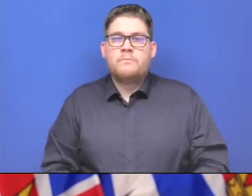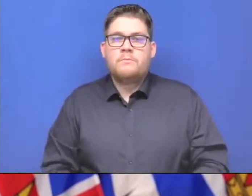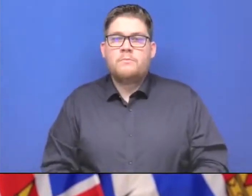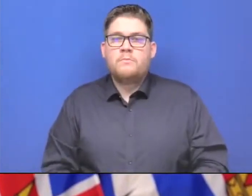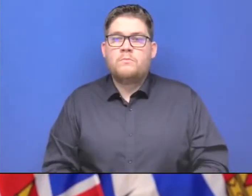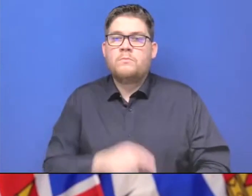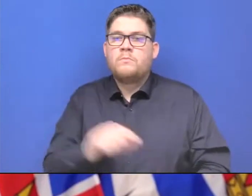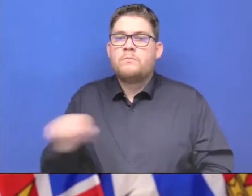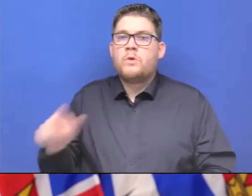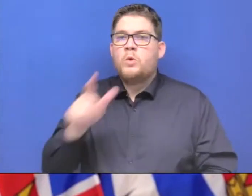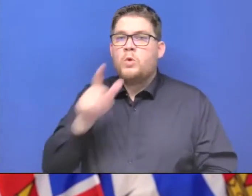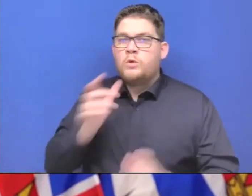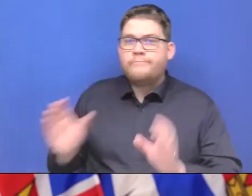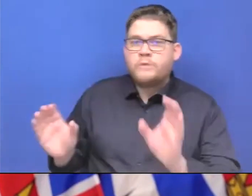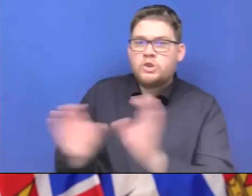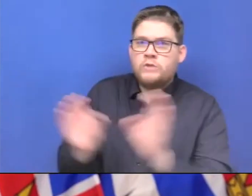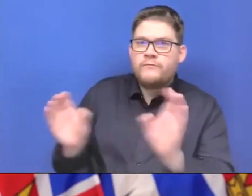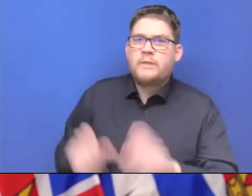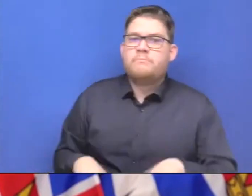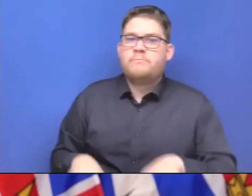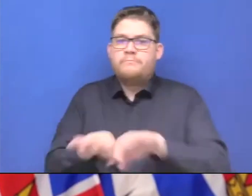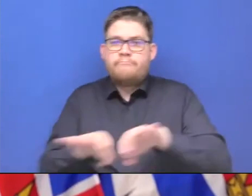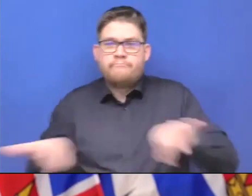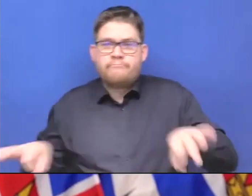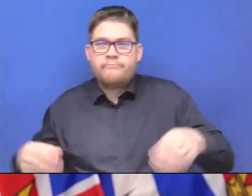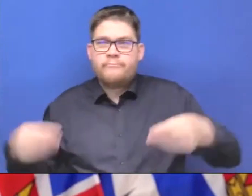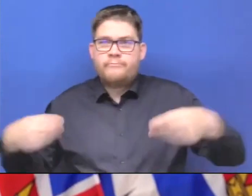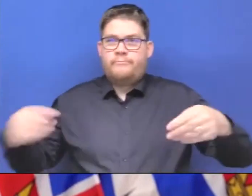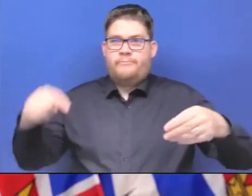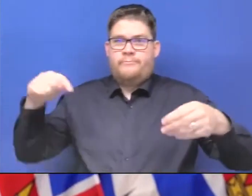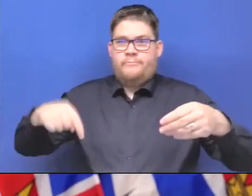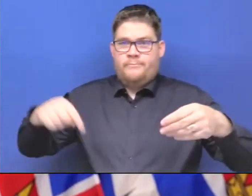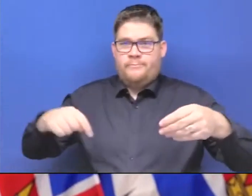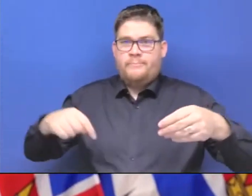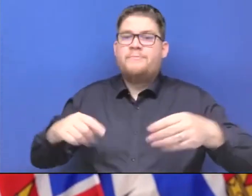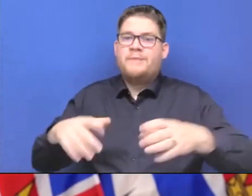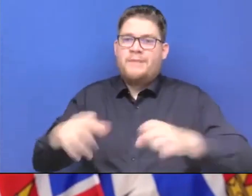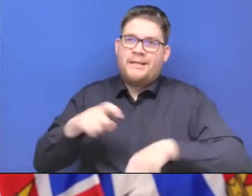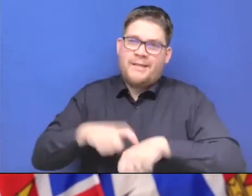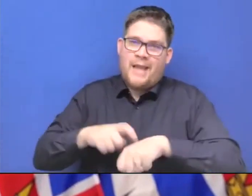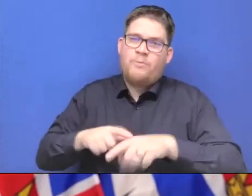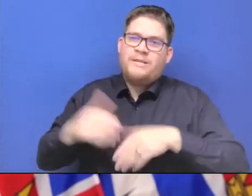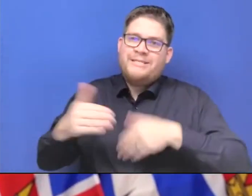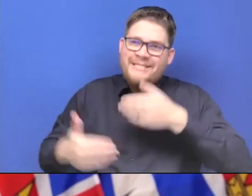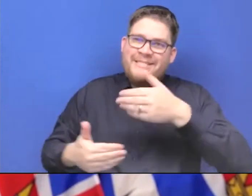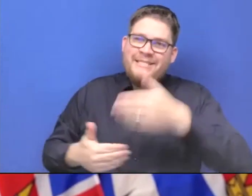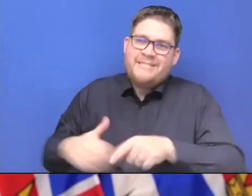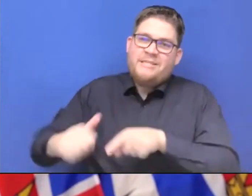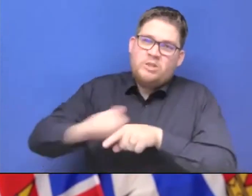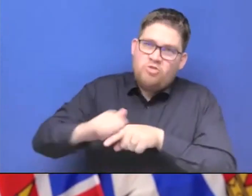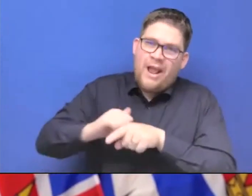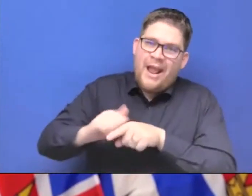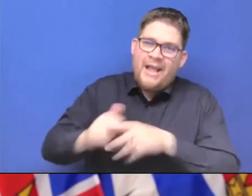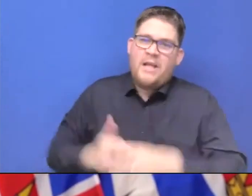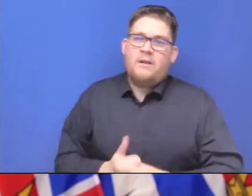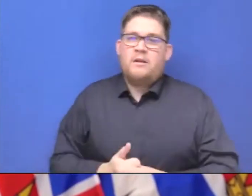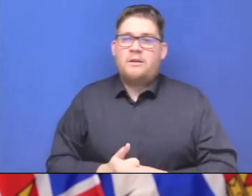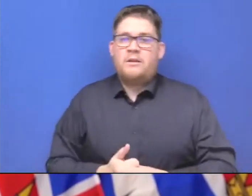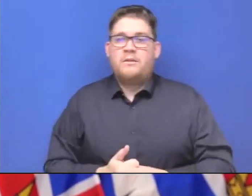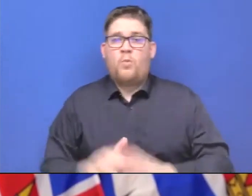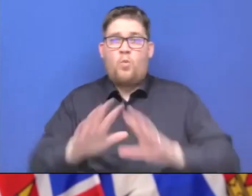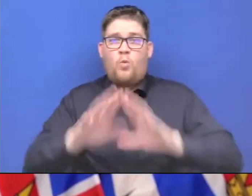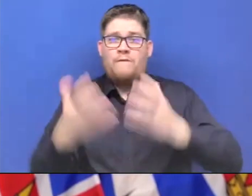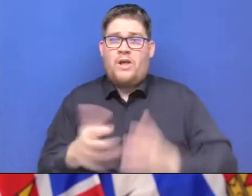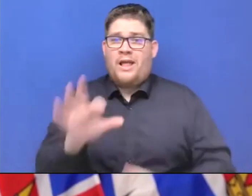time to be trained, it is more of a challenge. So overall, 97% is a high level of